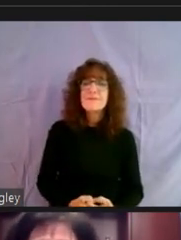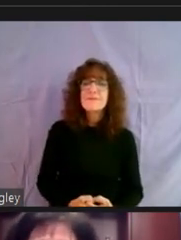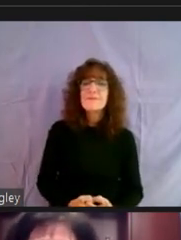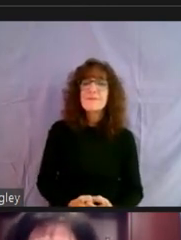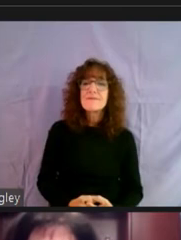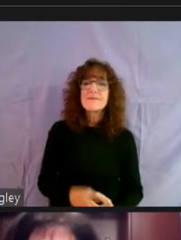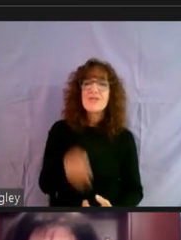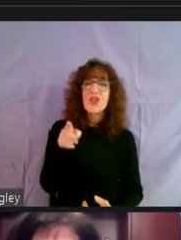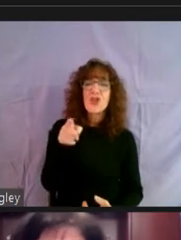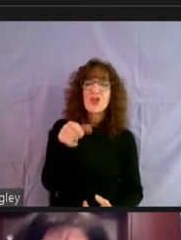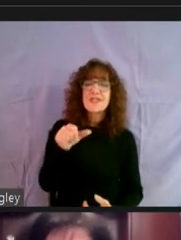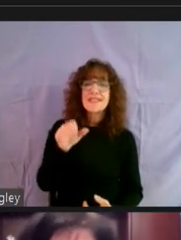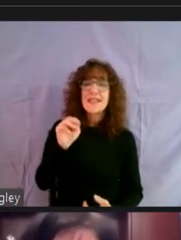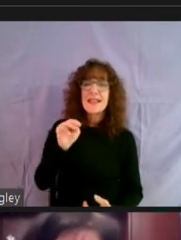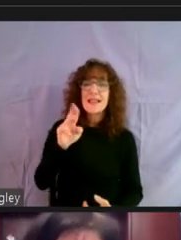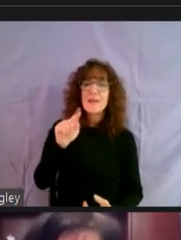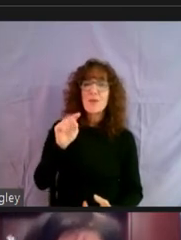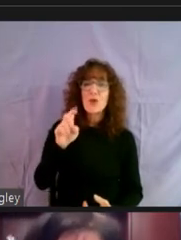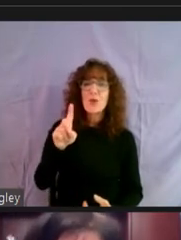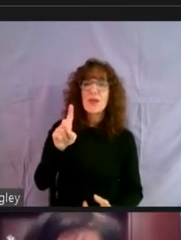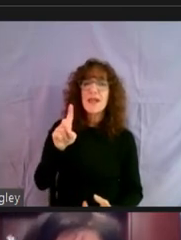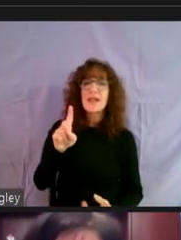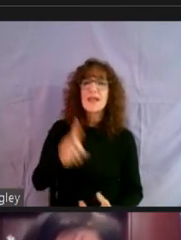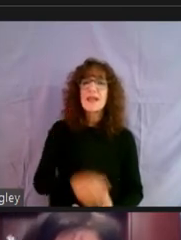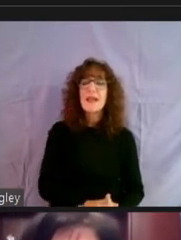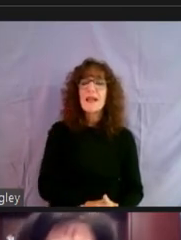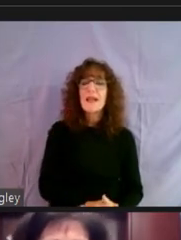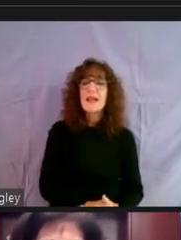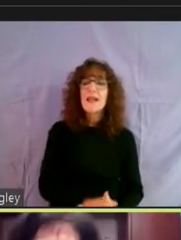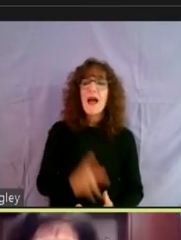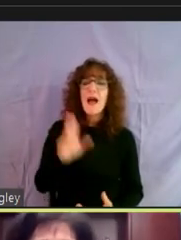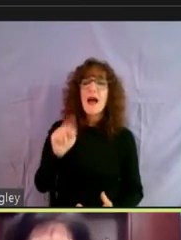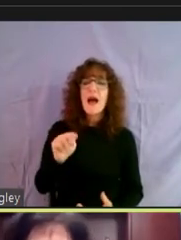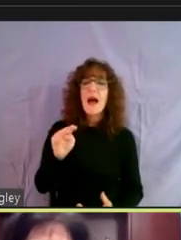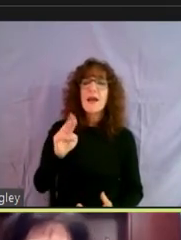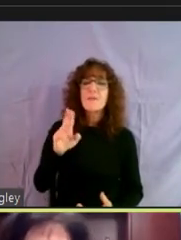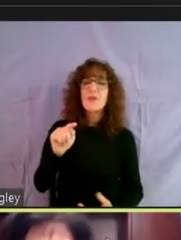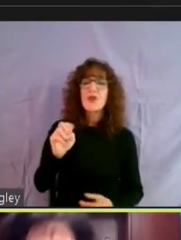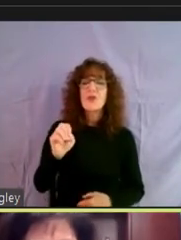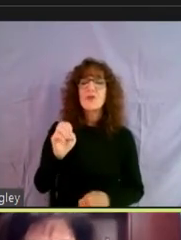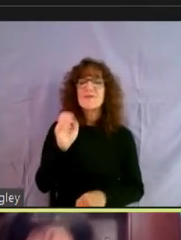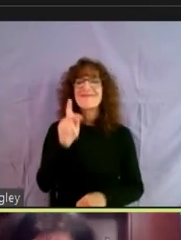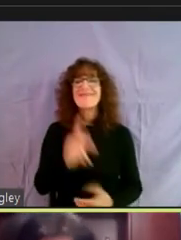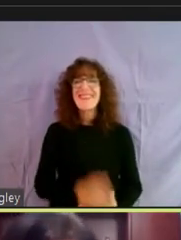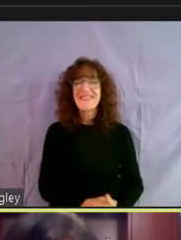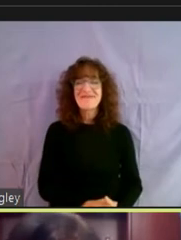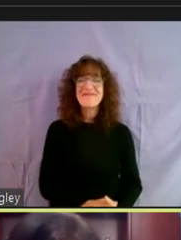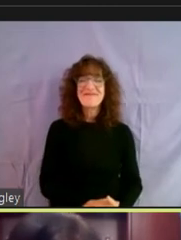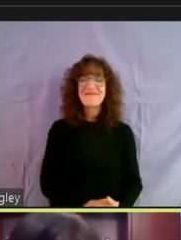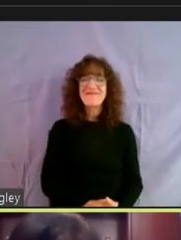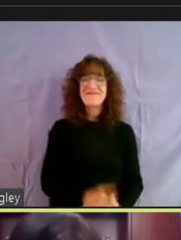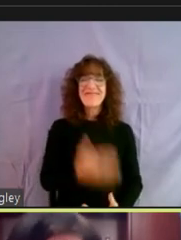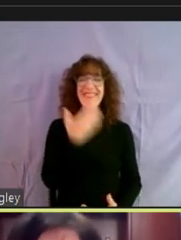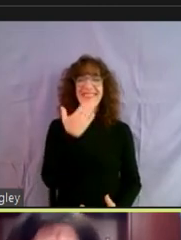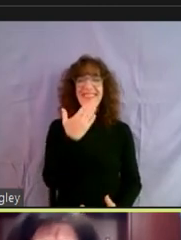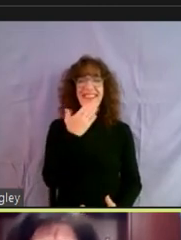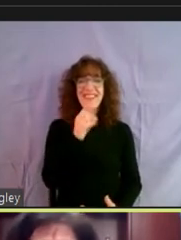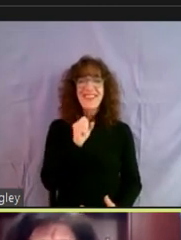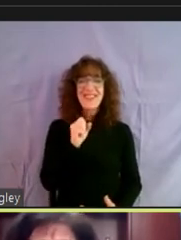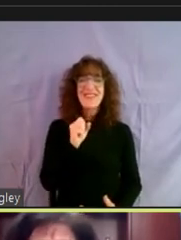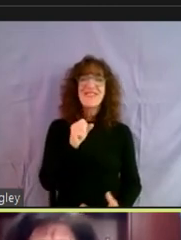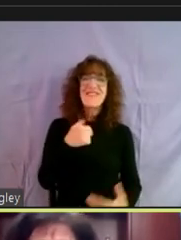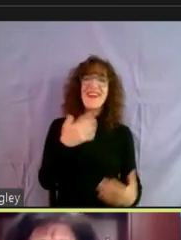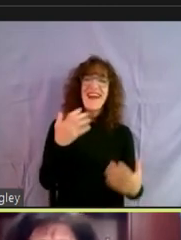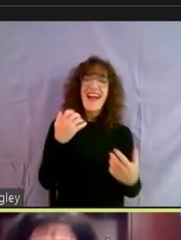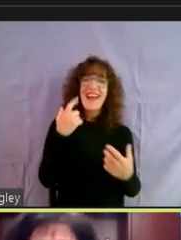I think you're still muted though. Can you unmute? There you go. Thank you, sir. Um, I just want, I